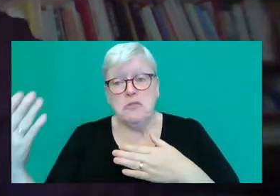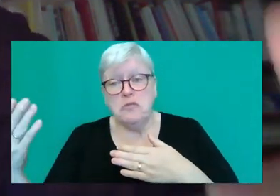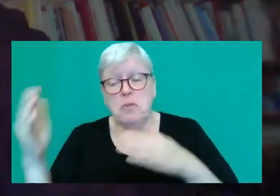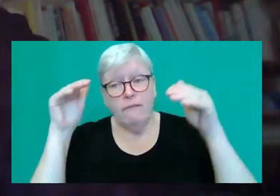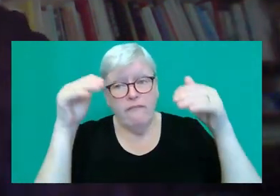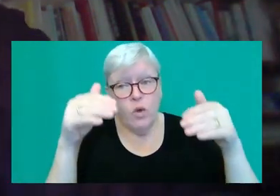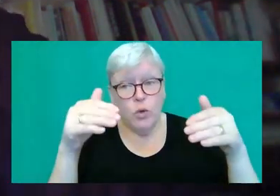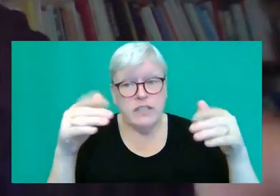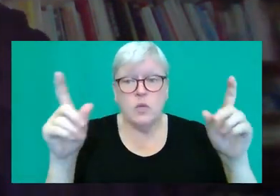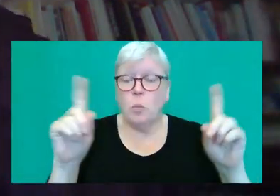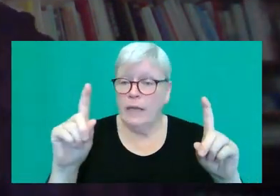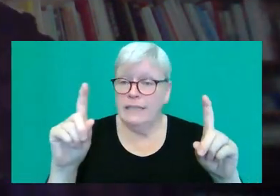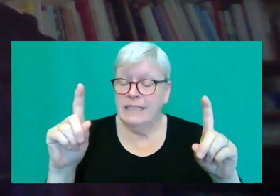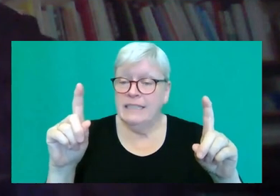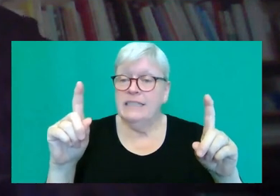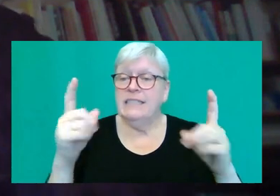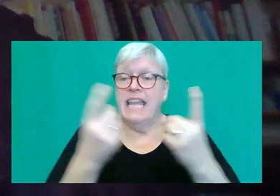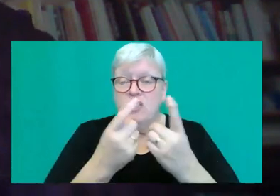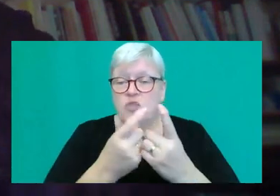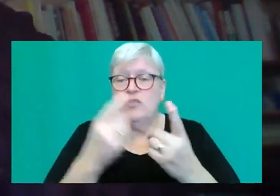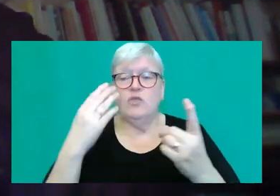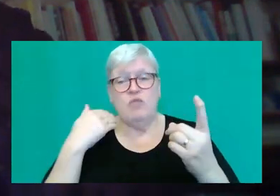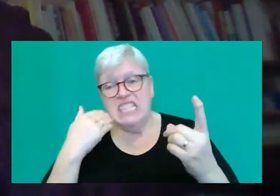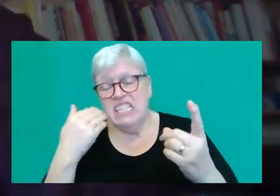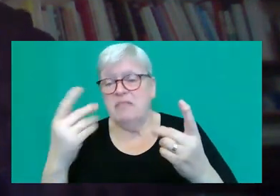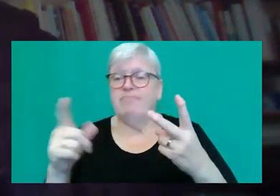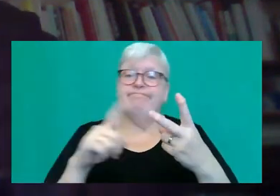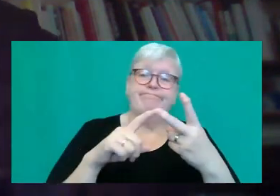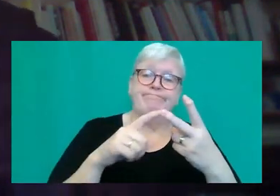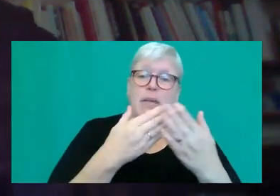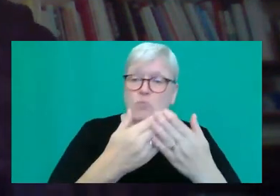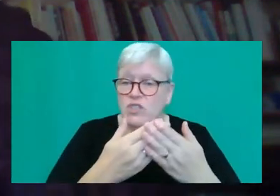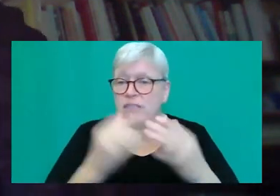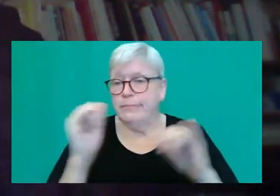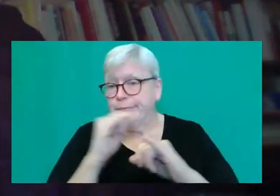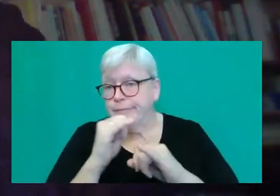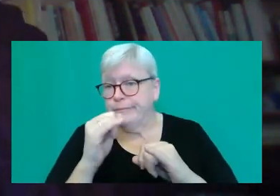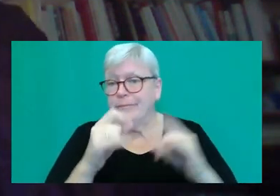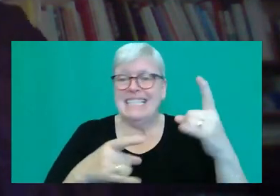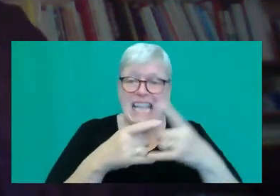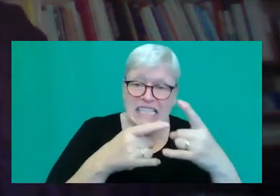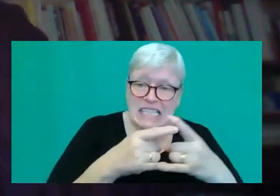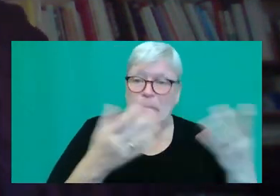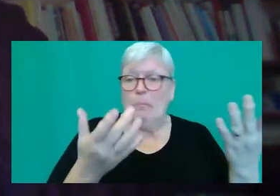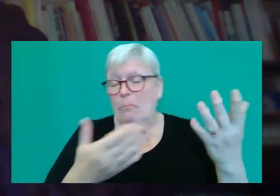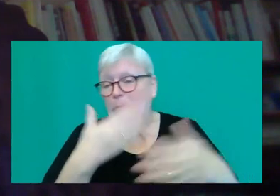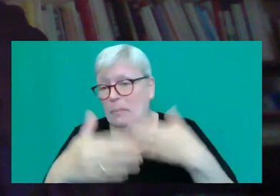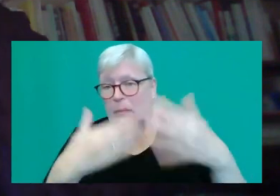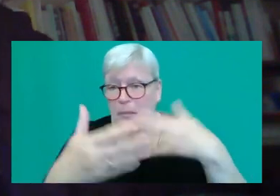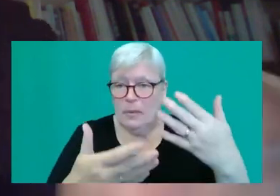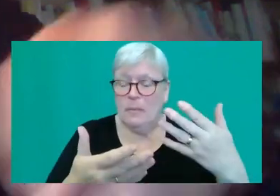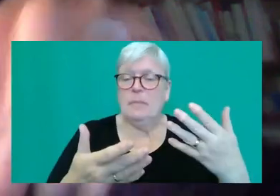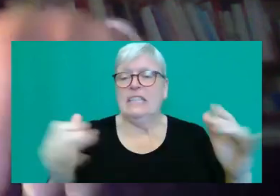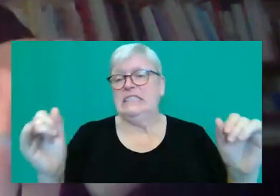systemic issues, such as, you know, racism, Islamophobia, sexism. Yet in many ways, the novel's